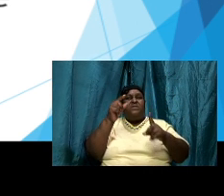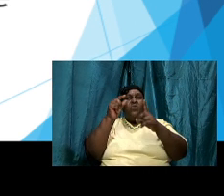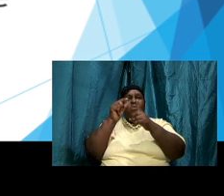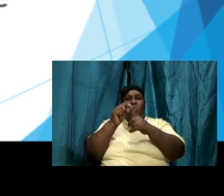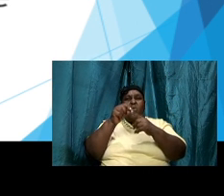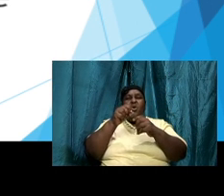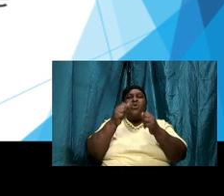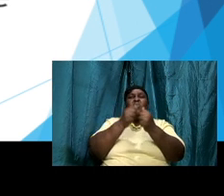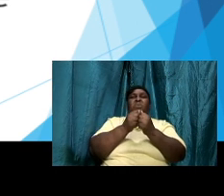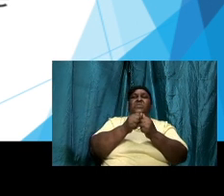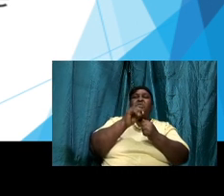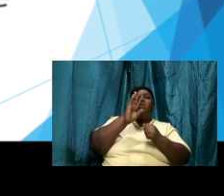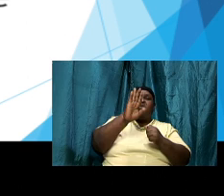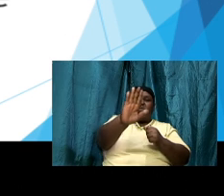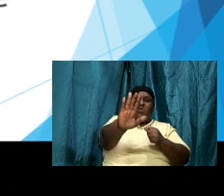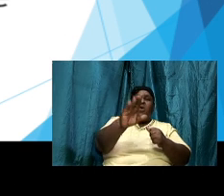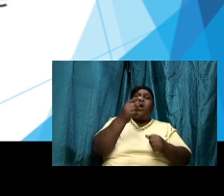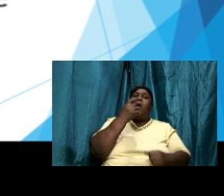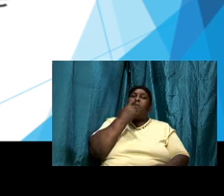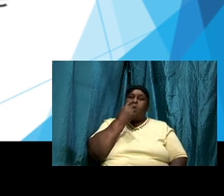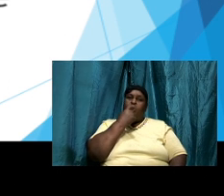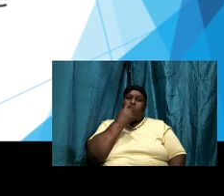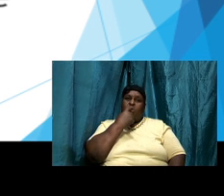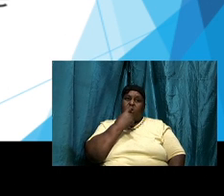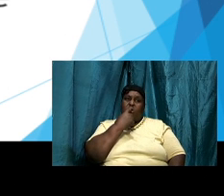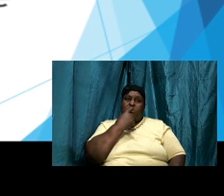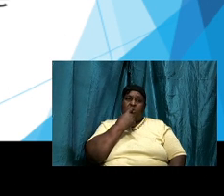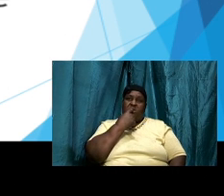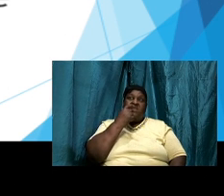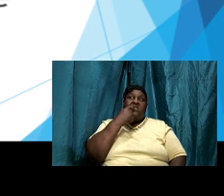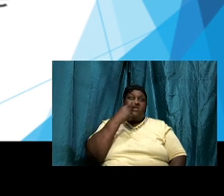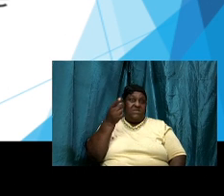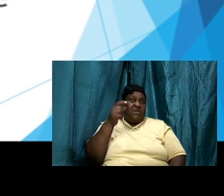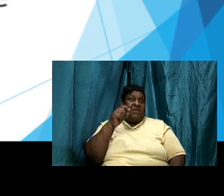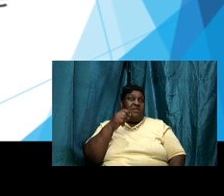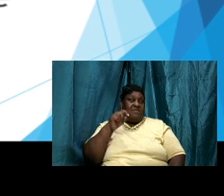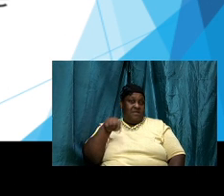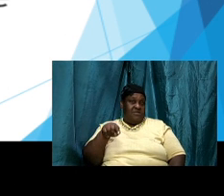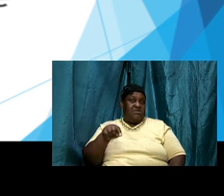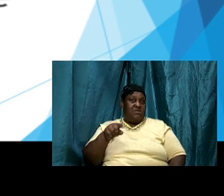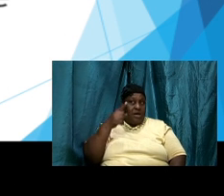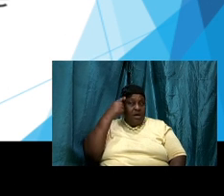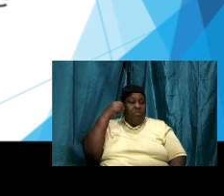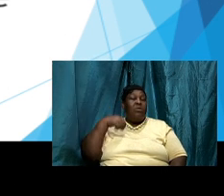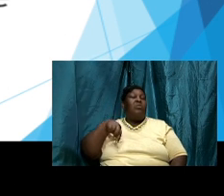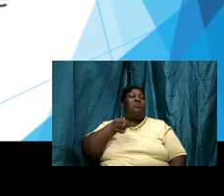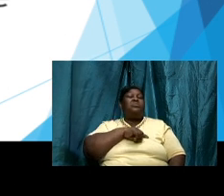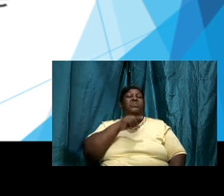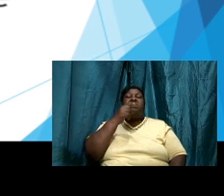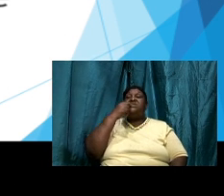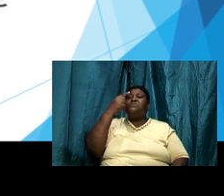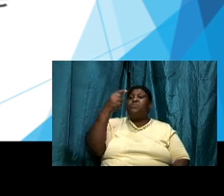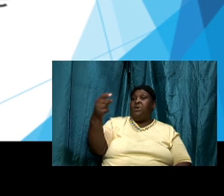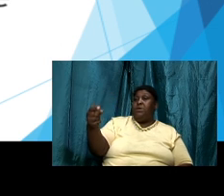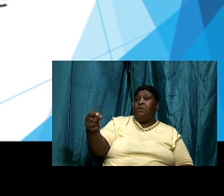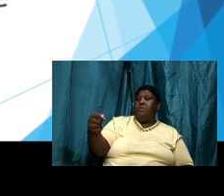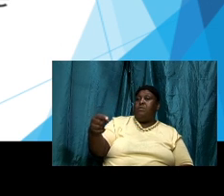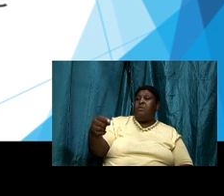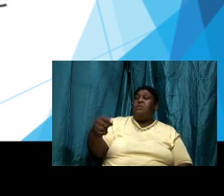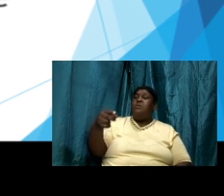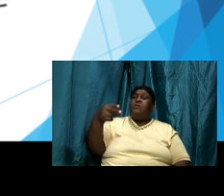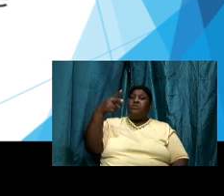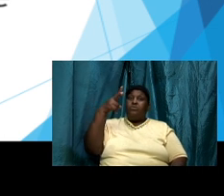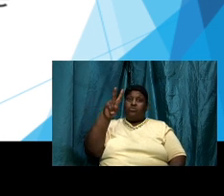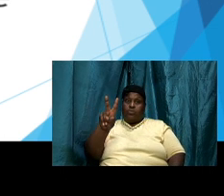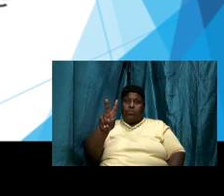with your mouth I say this because we speak about the two